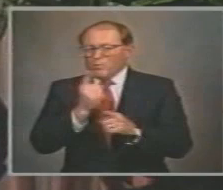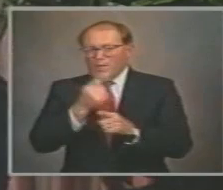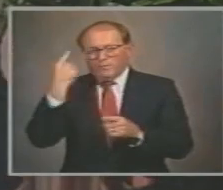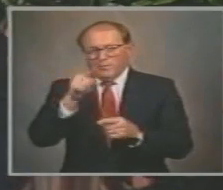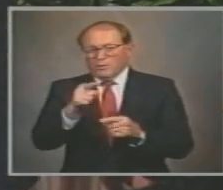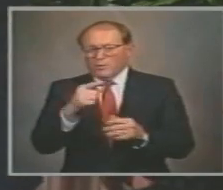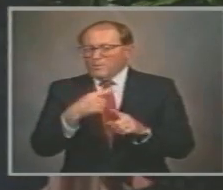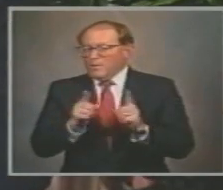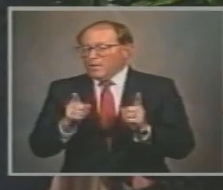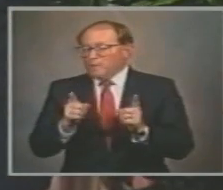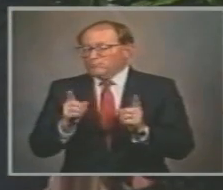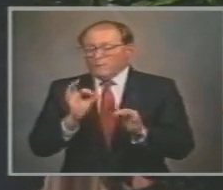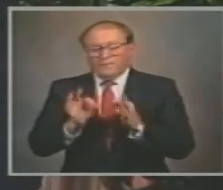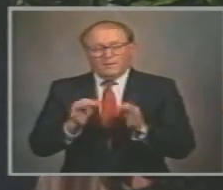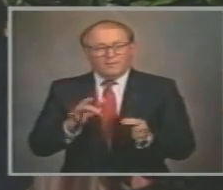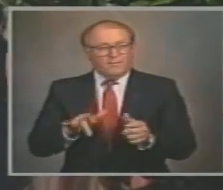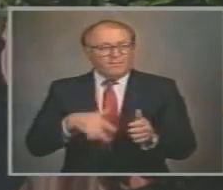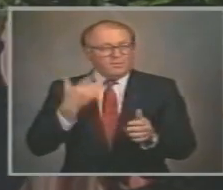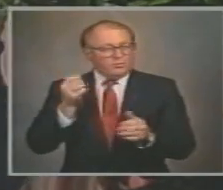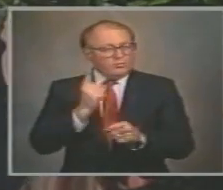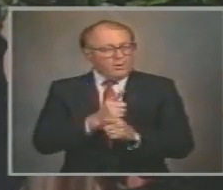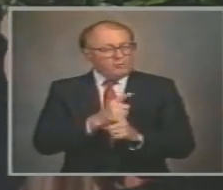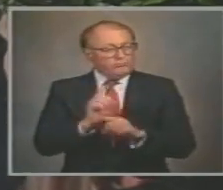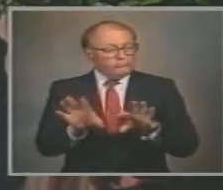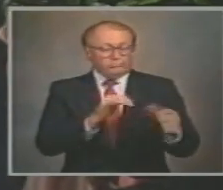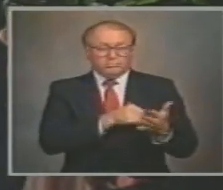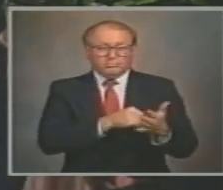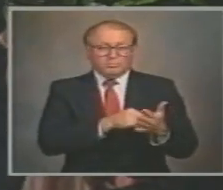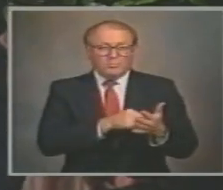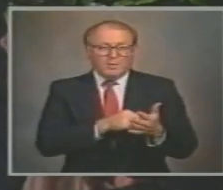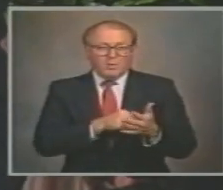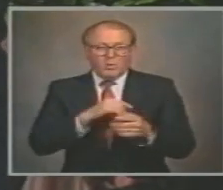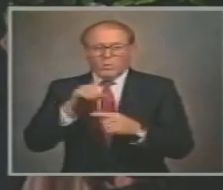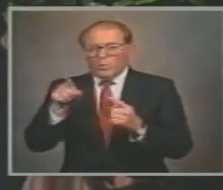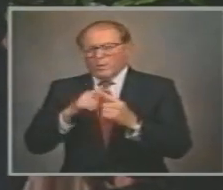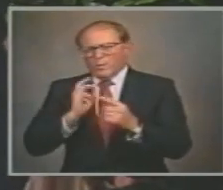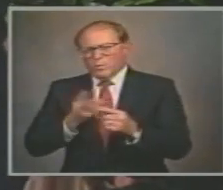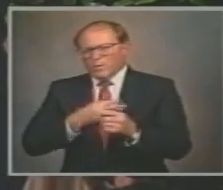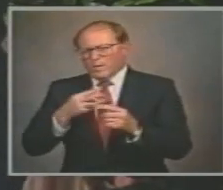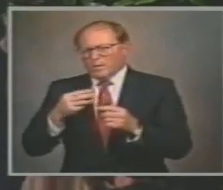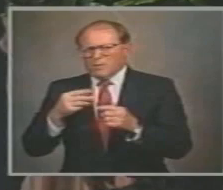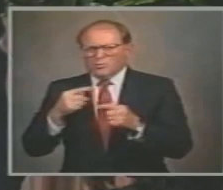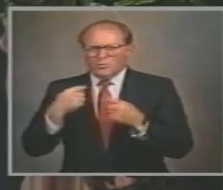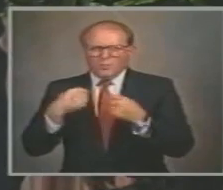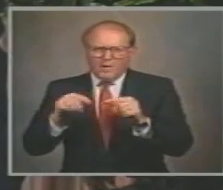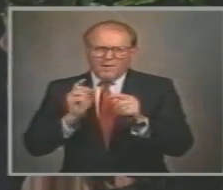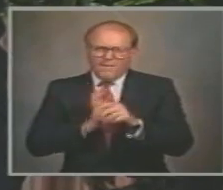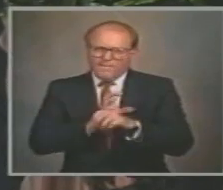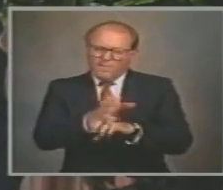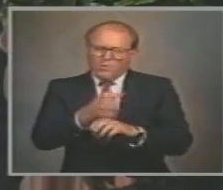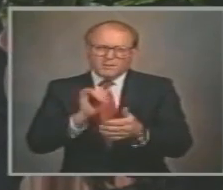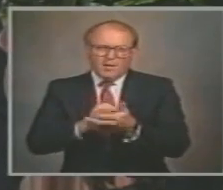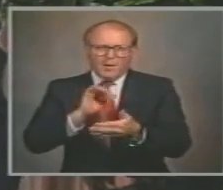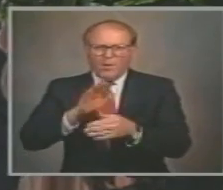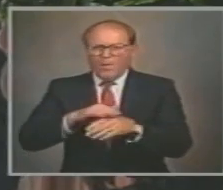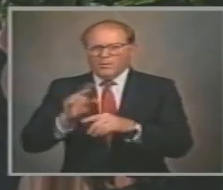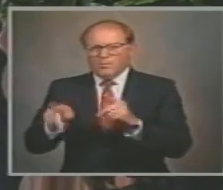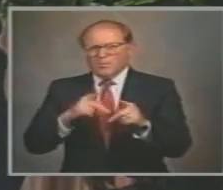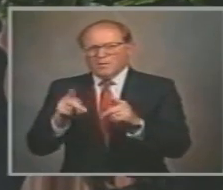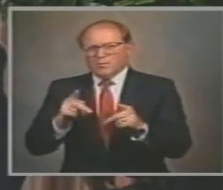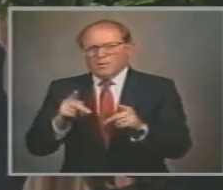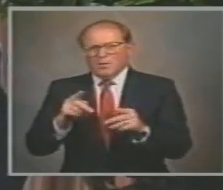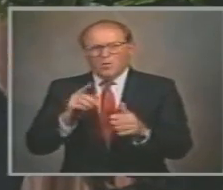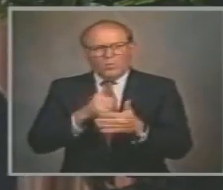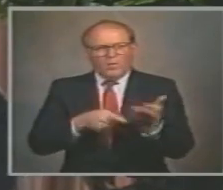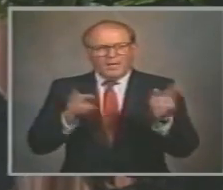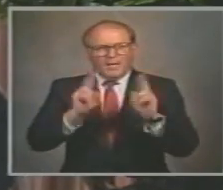cliches Pretty well sum it up And when you push that To its limits The inevitable end